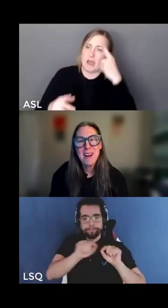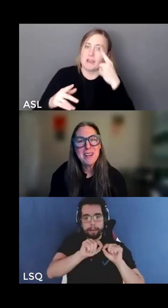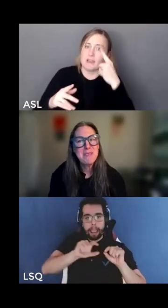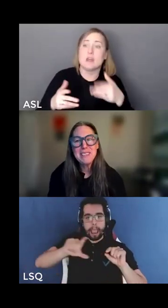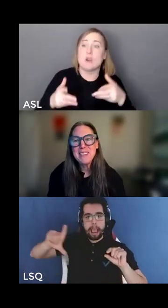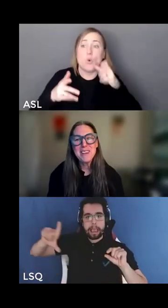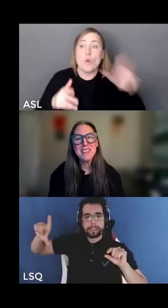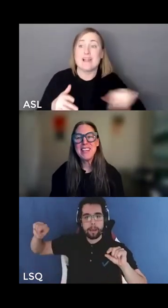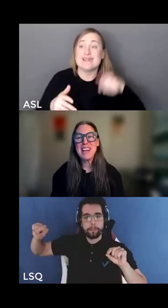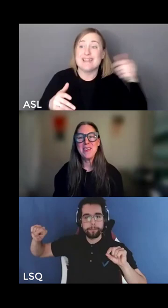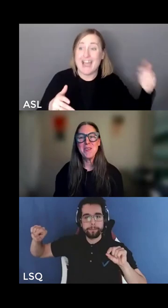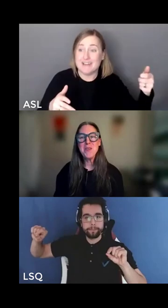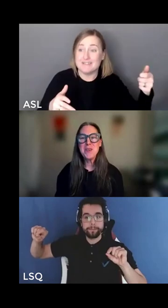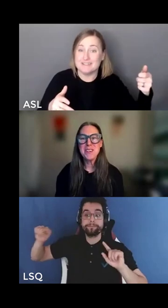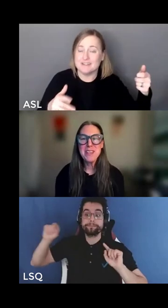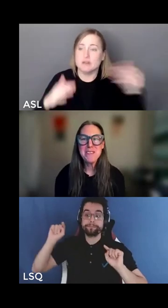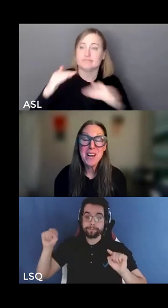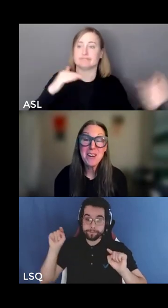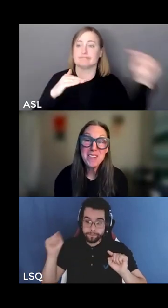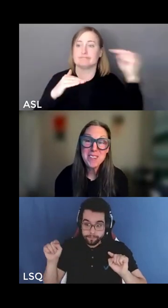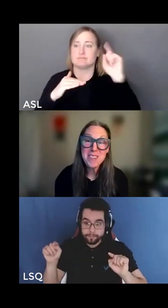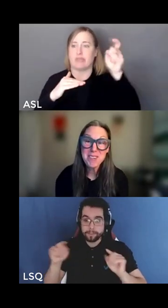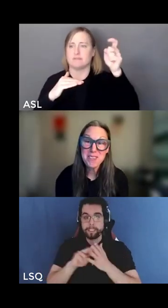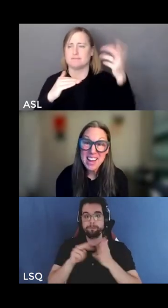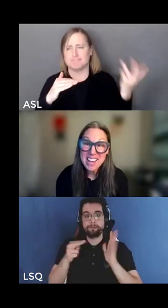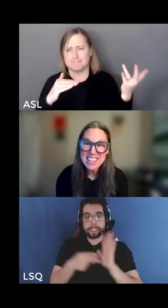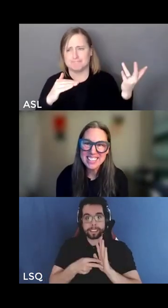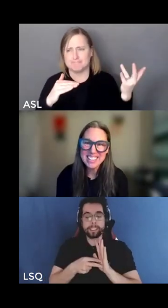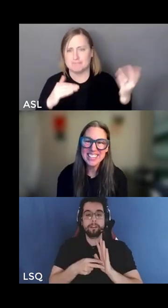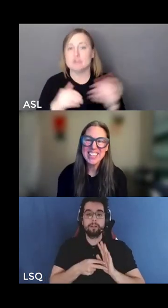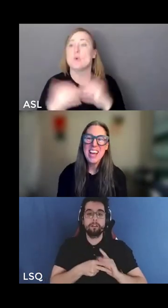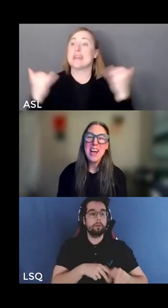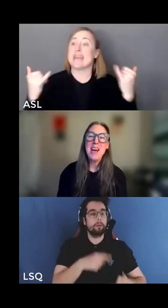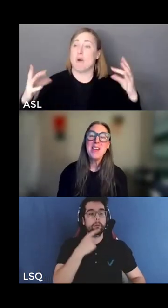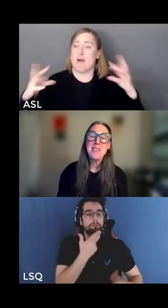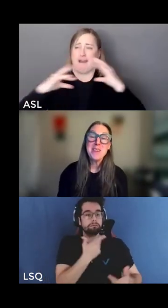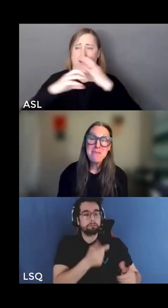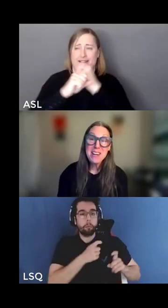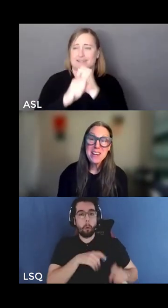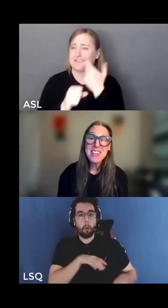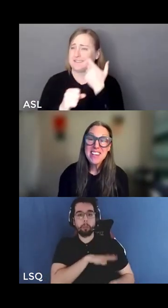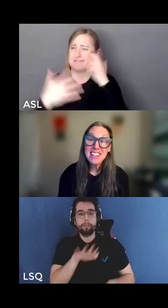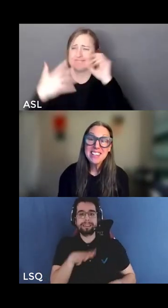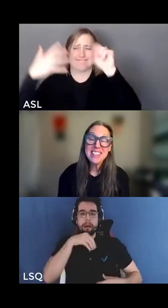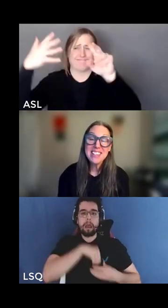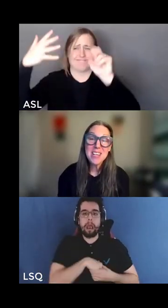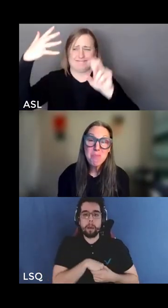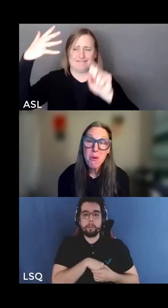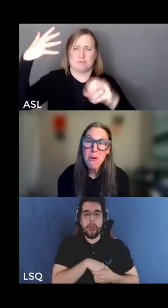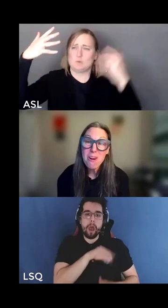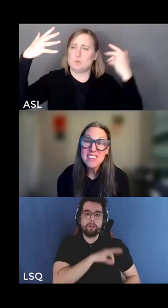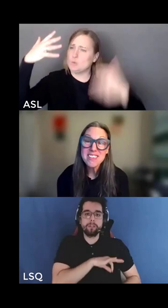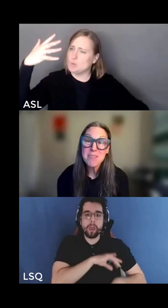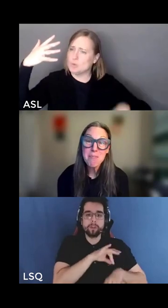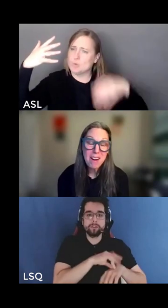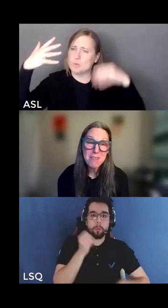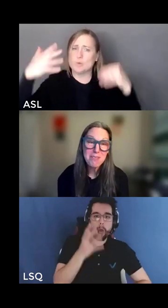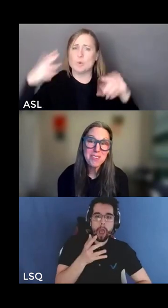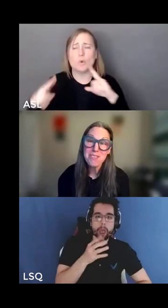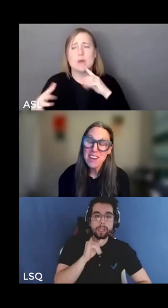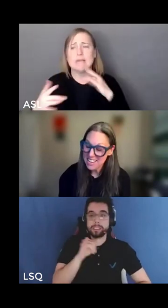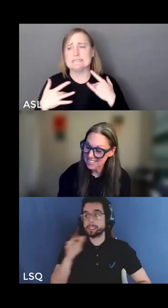let's try to bring this all together we have covered some terrain some very delicate important